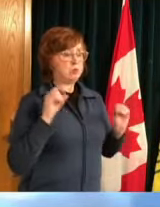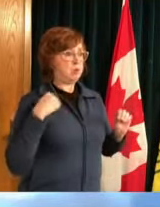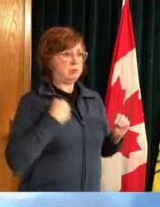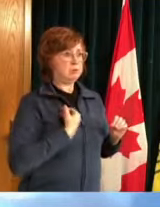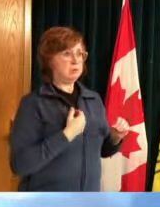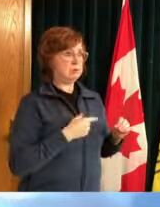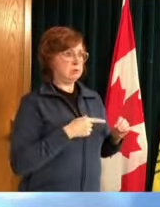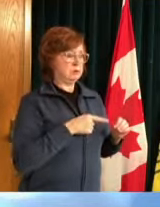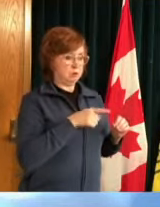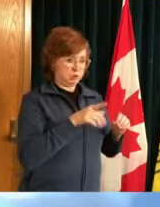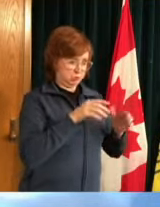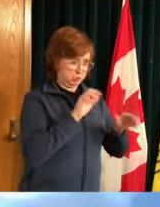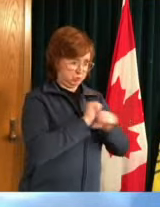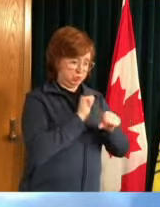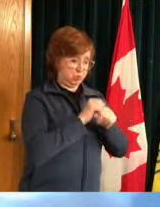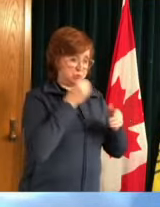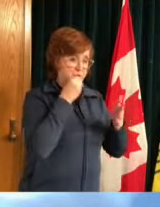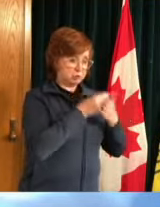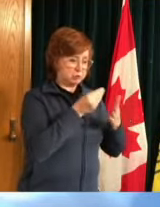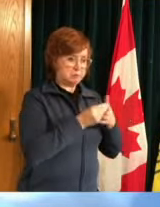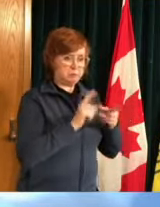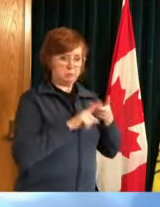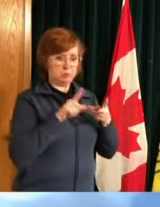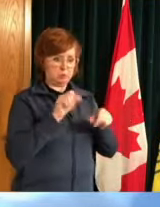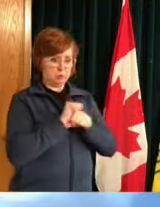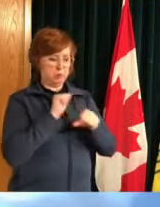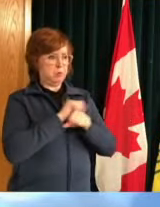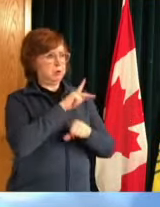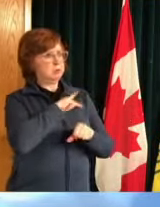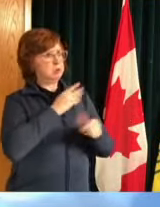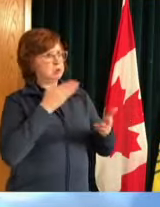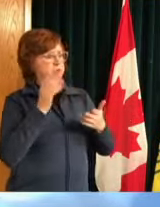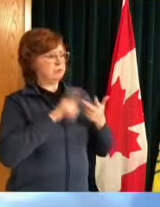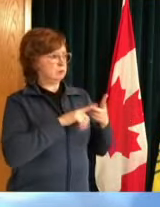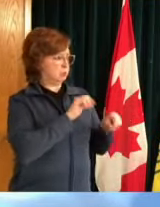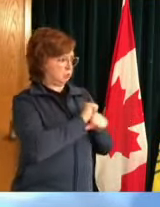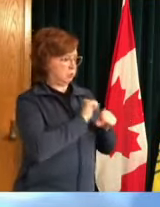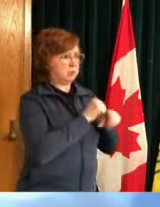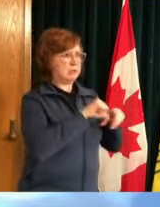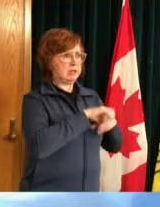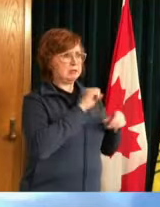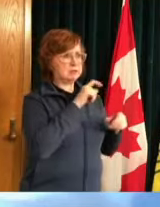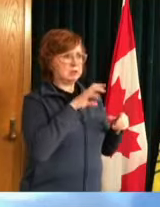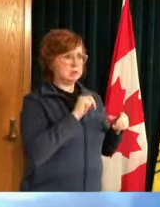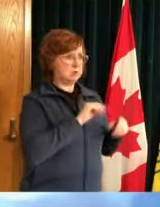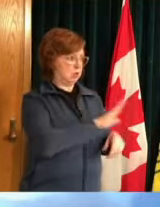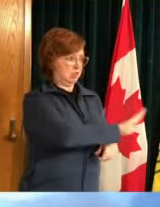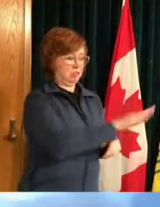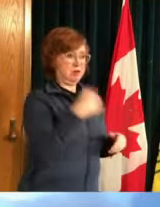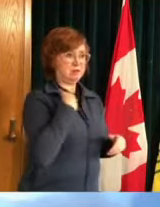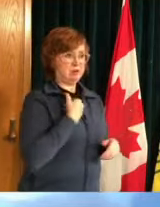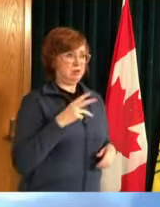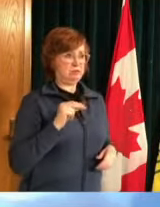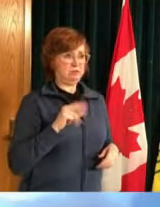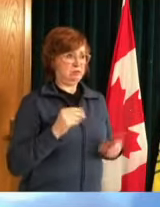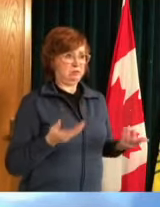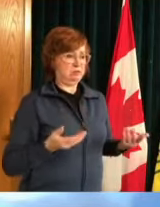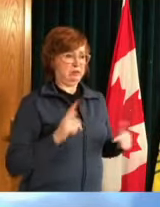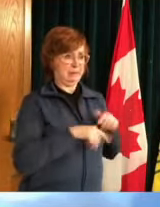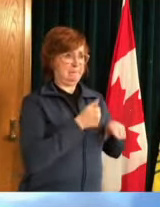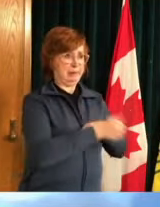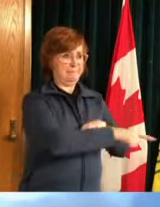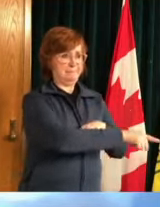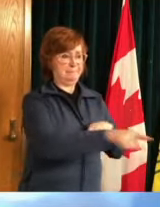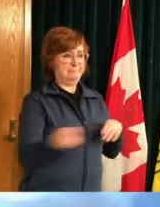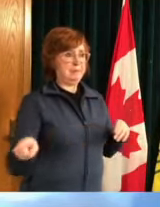in in a gas station it's no one's fault that transmission happens but we all need to do everything we can to you know as